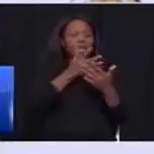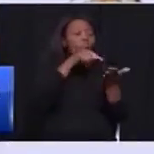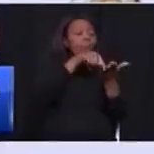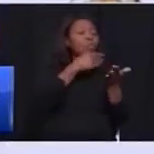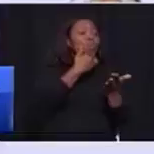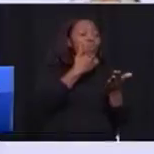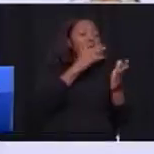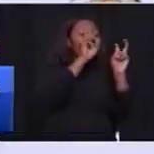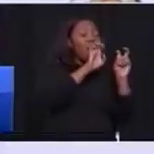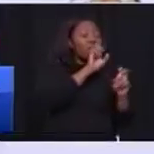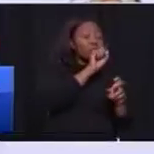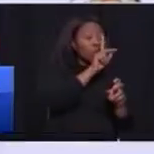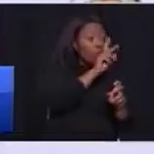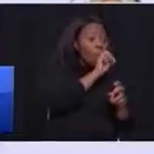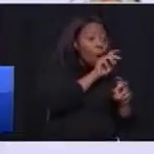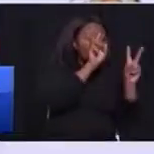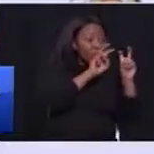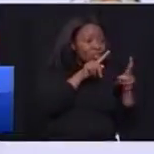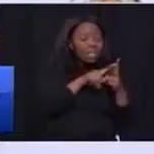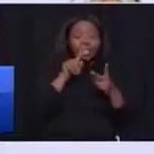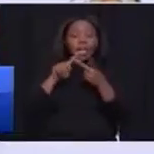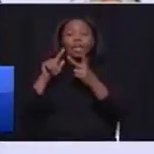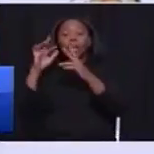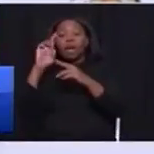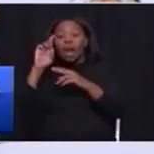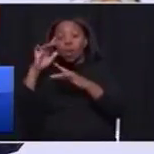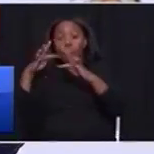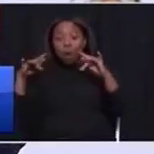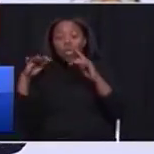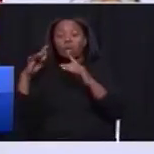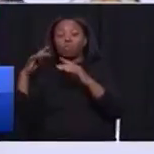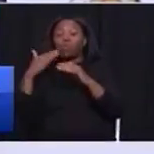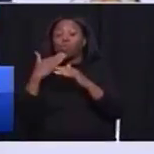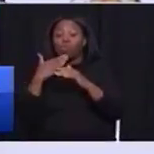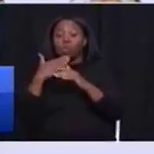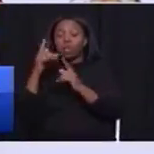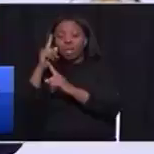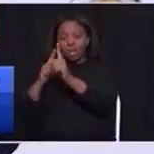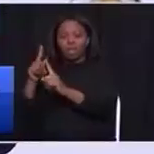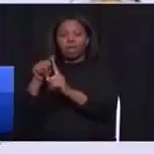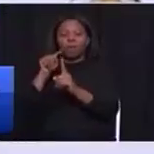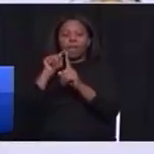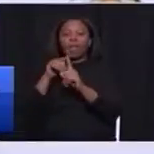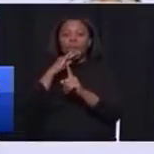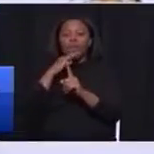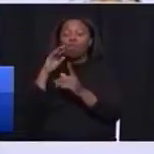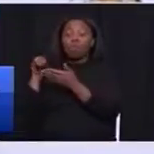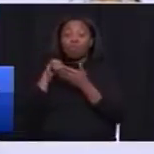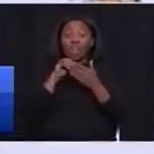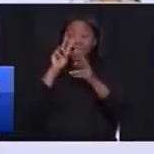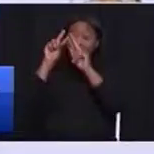and households that are doing that. So, we will work with them so that we bring also national government,